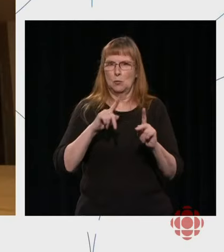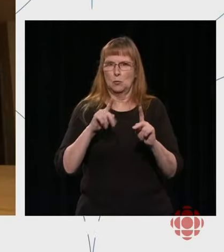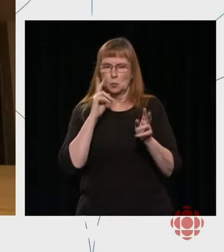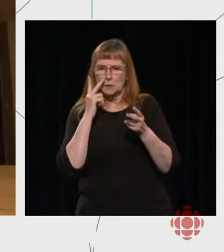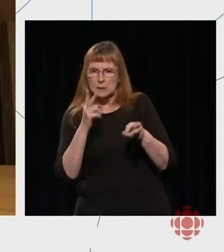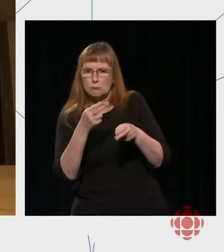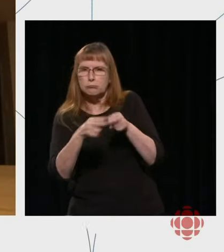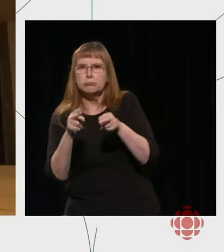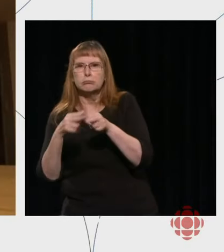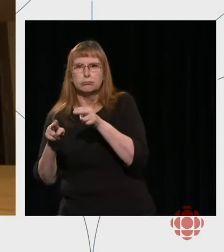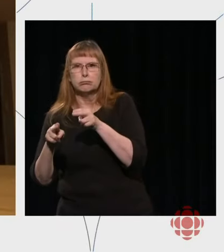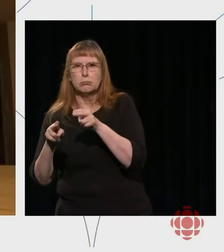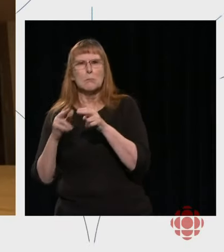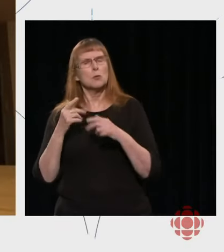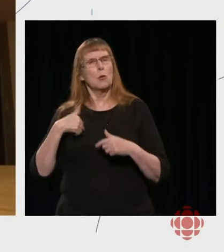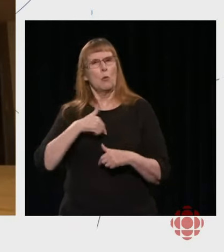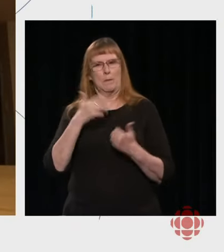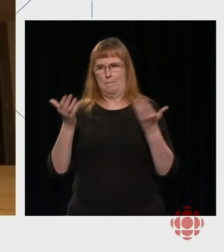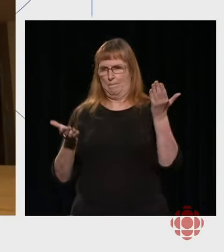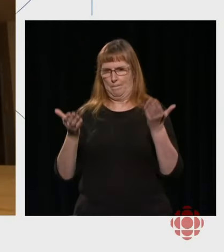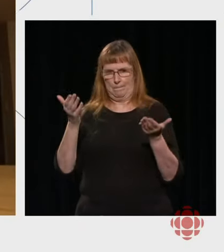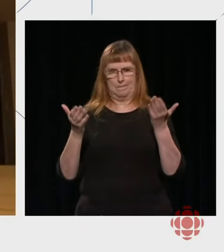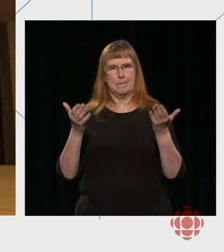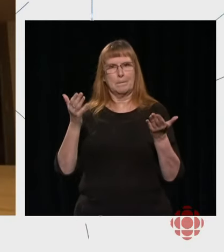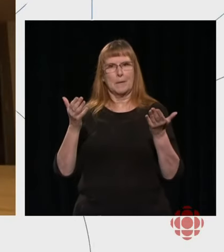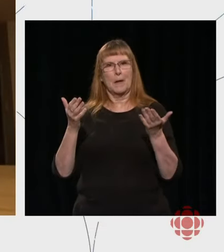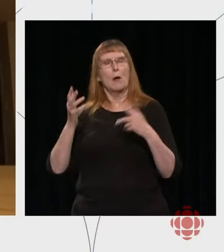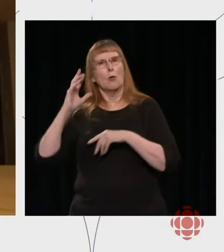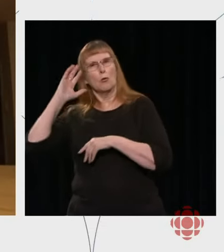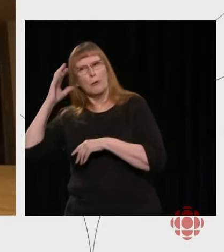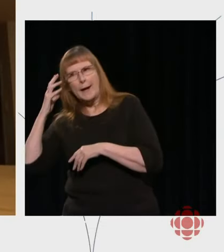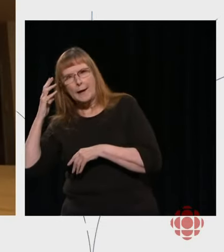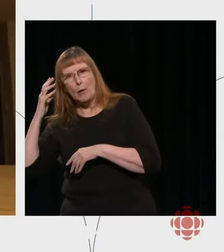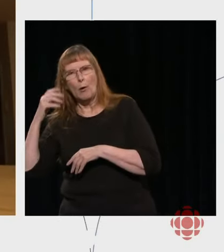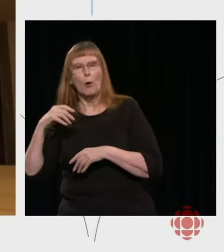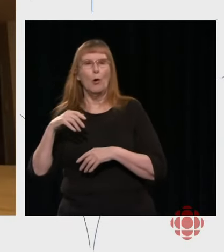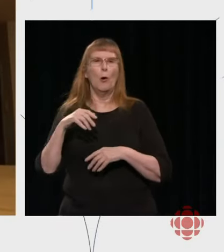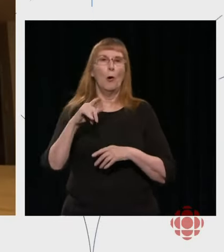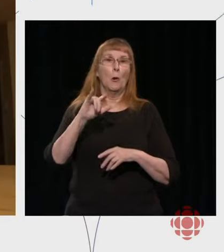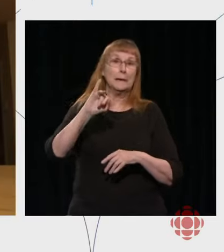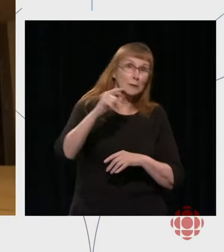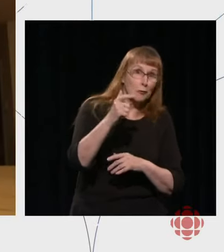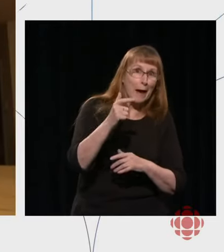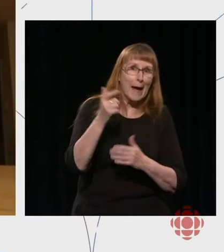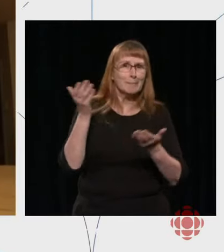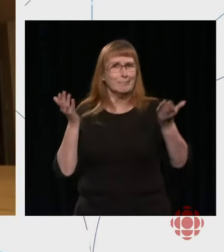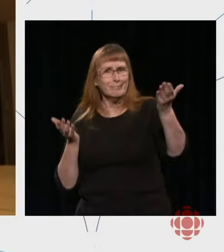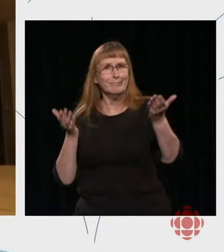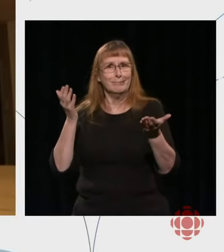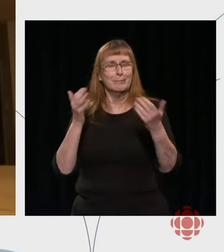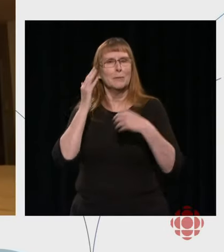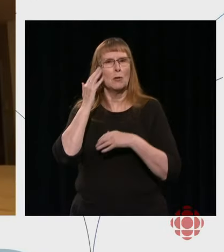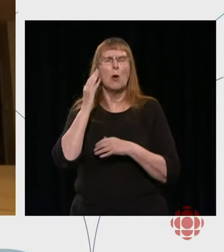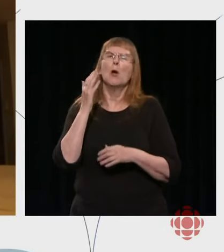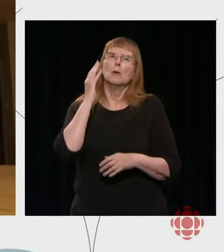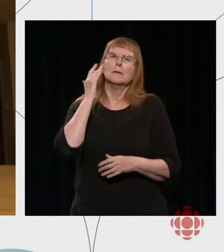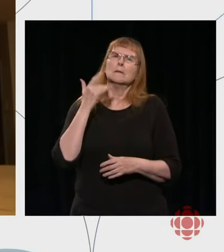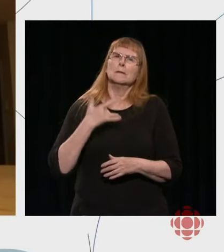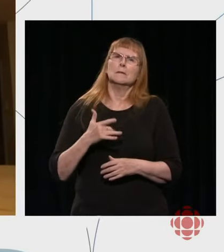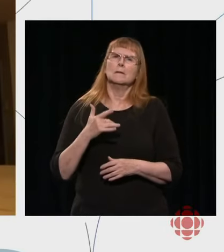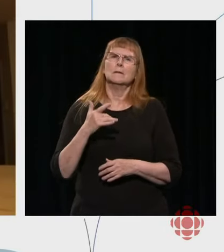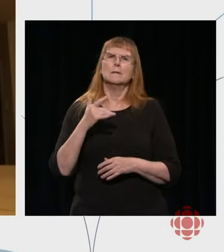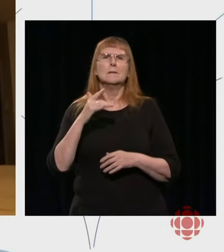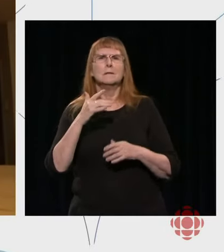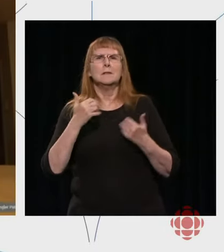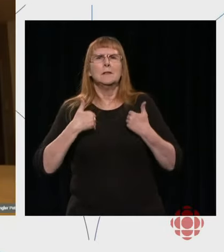to keep our audiences. But we know that young people think differently. And so there are initiatives such as the ones that I just mentioned that are